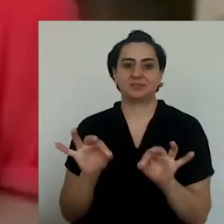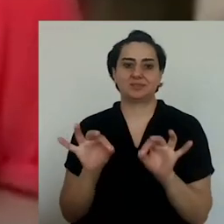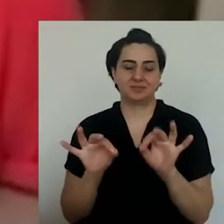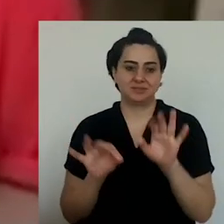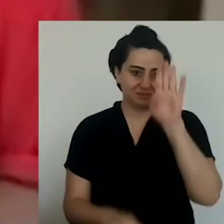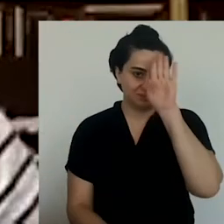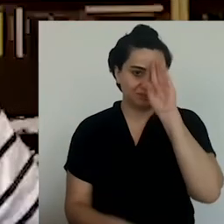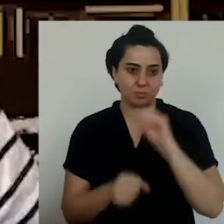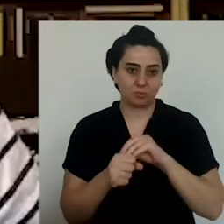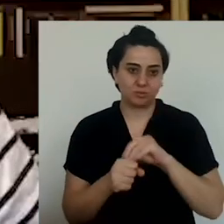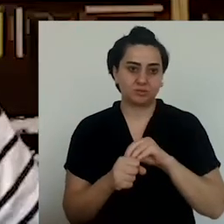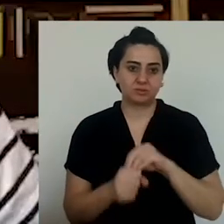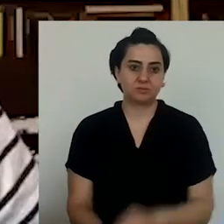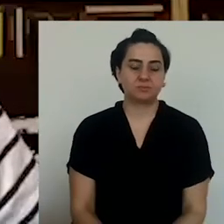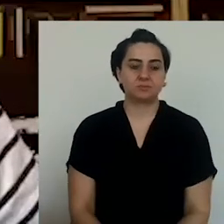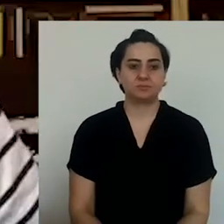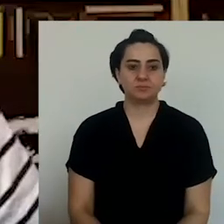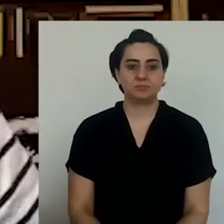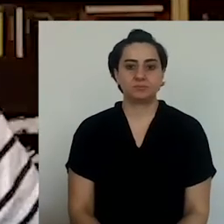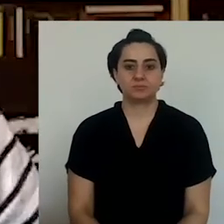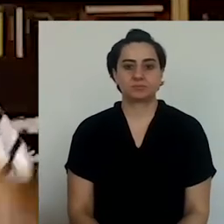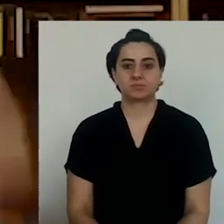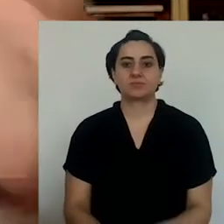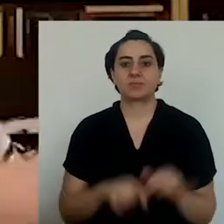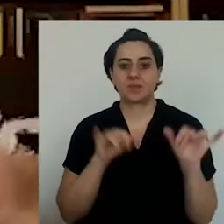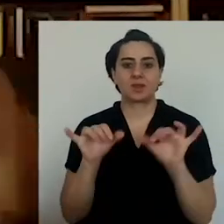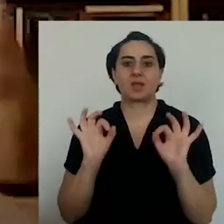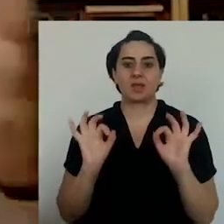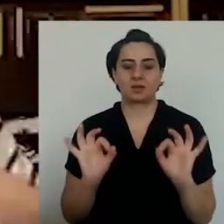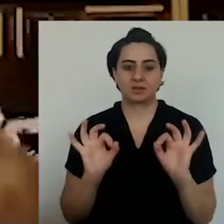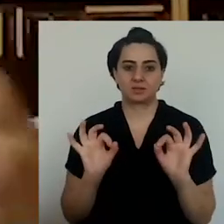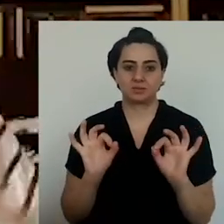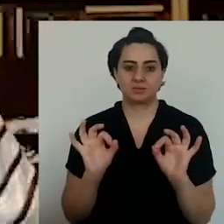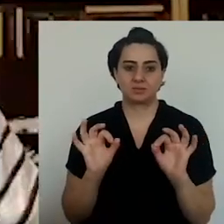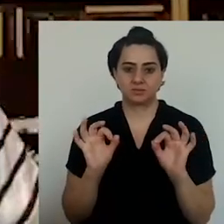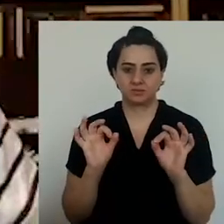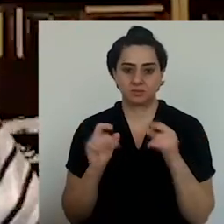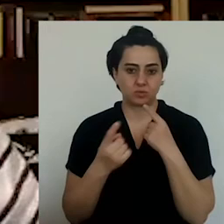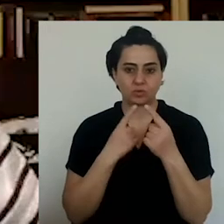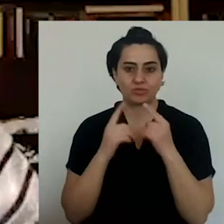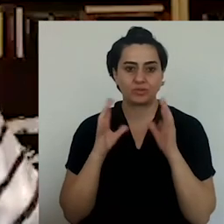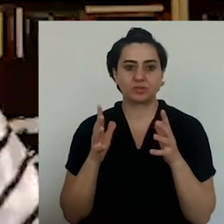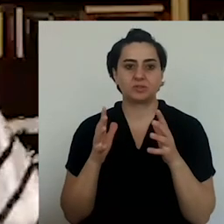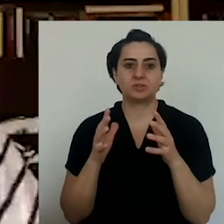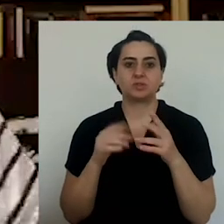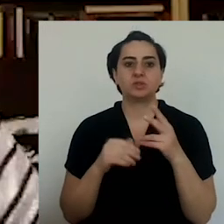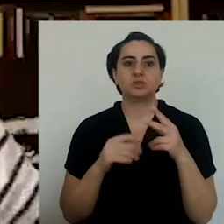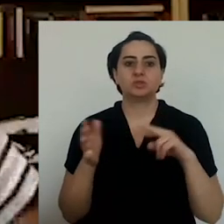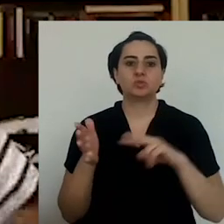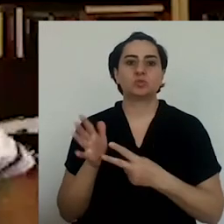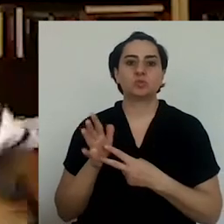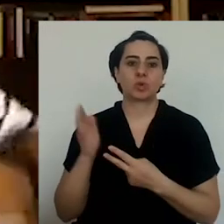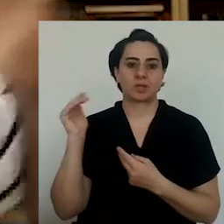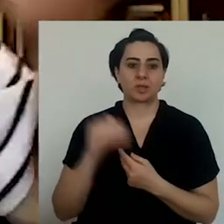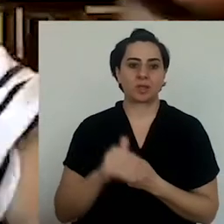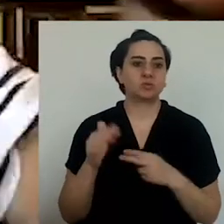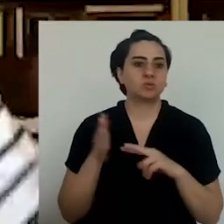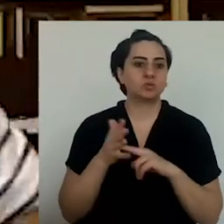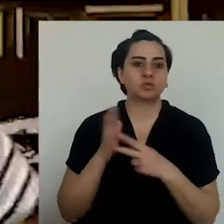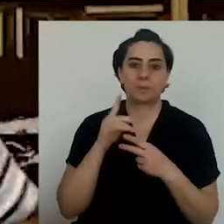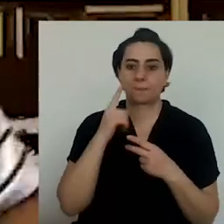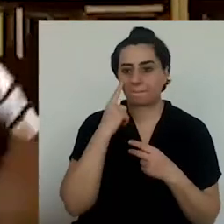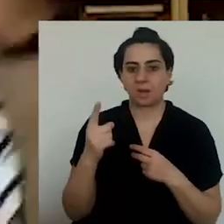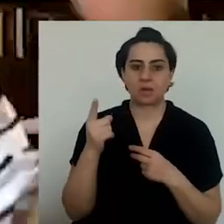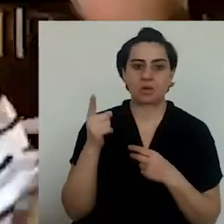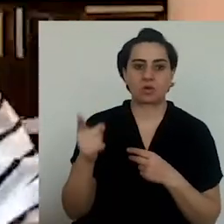in Berlin at the moment whether kebab was a German or a Turkish food, he would probably say German, for example. And people are